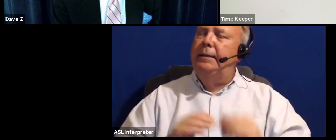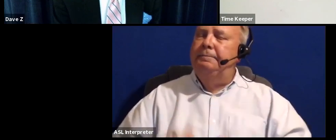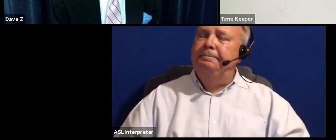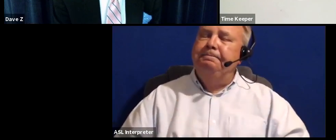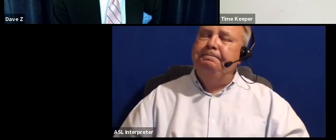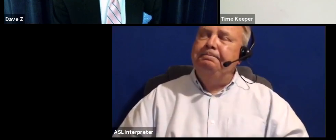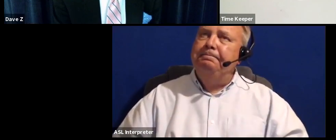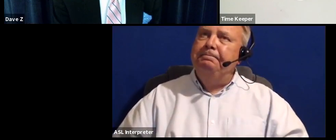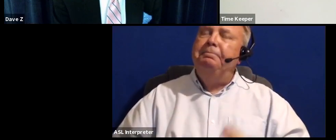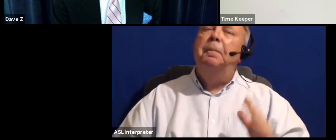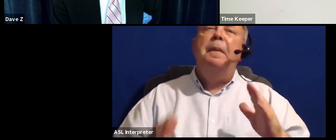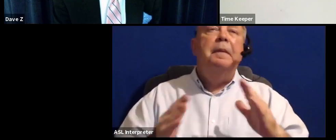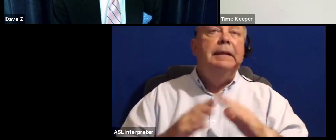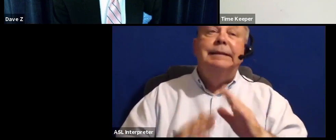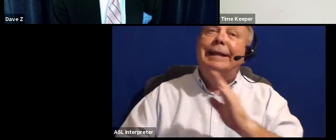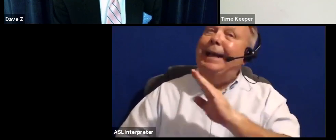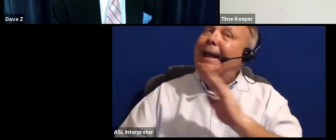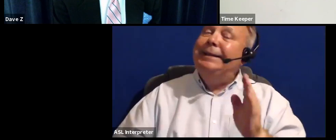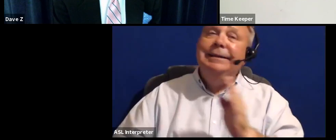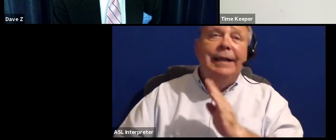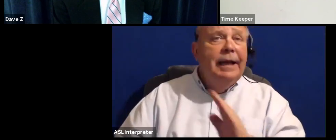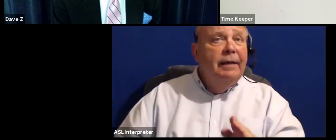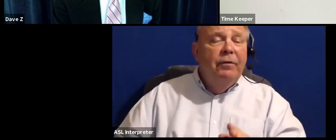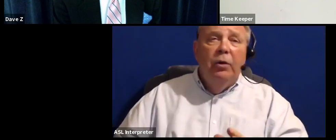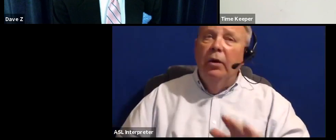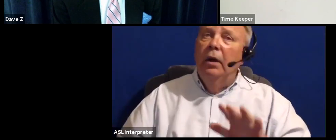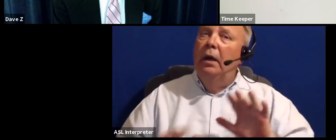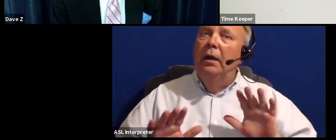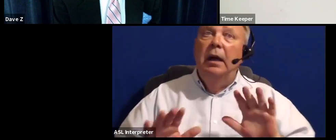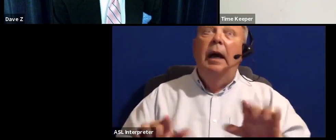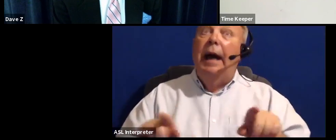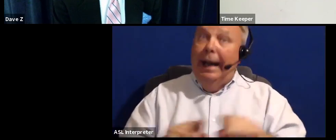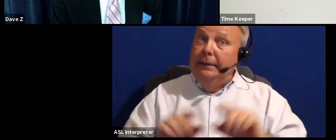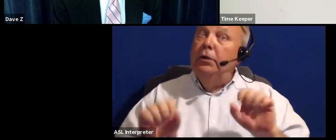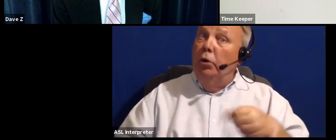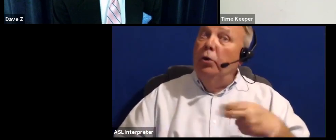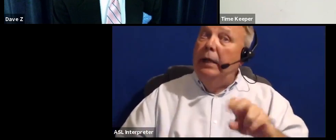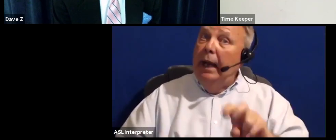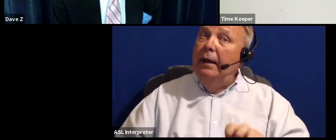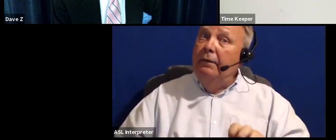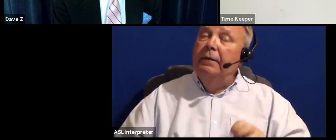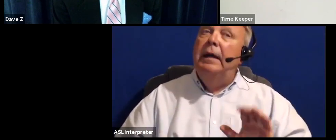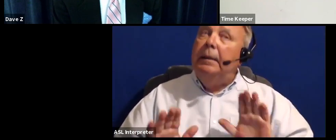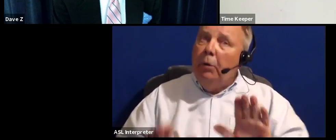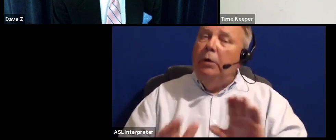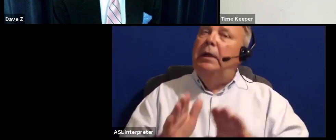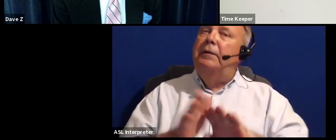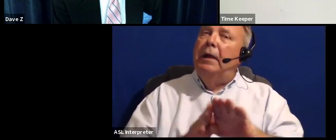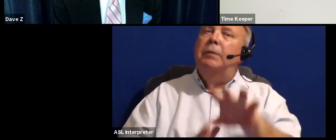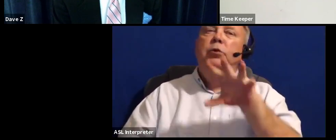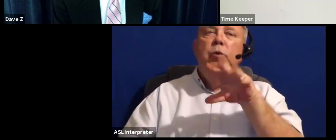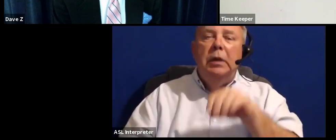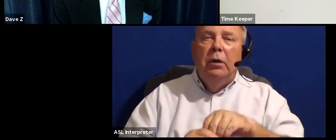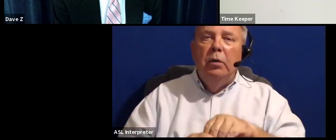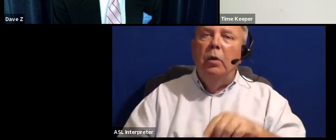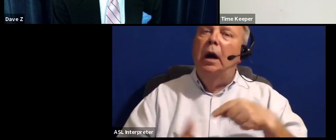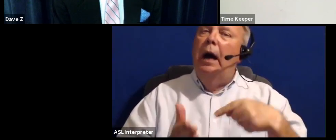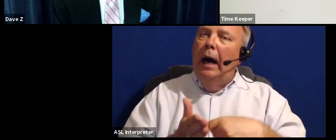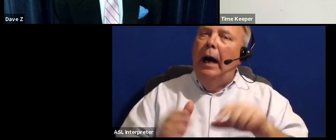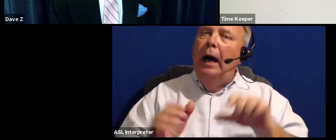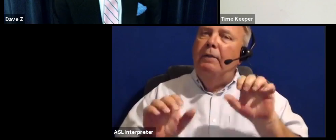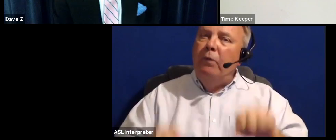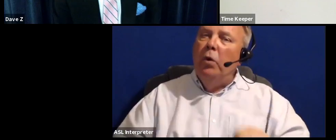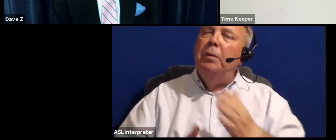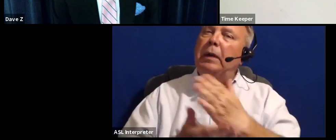The city has never pressed as it could have the developers to include an affordable element